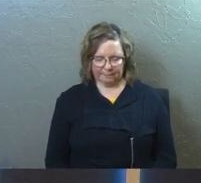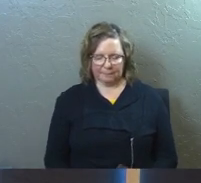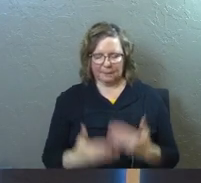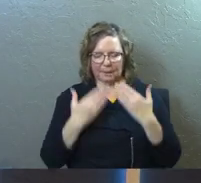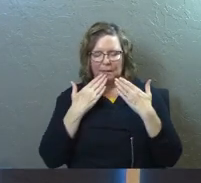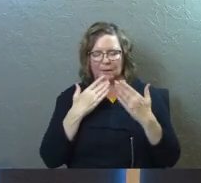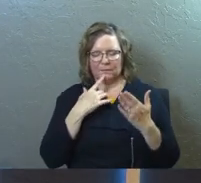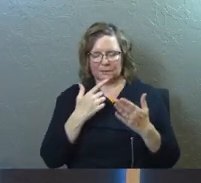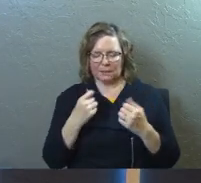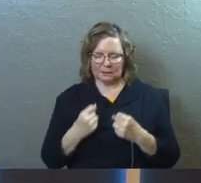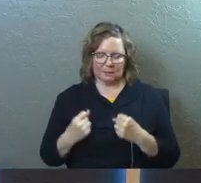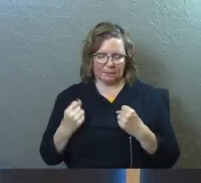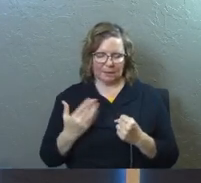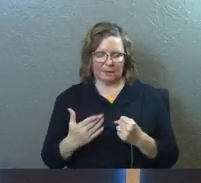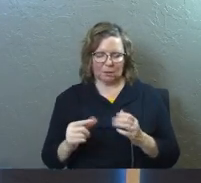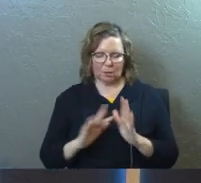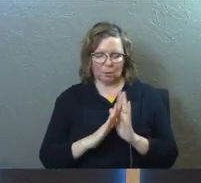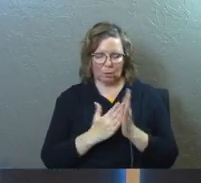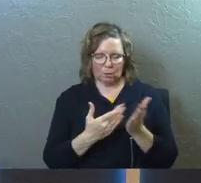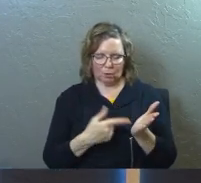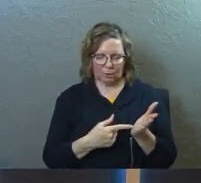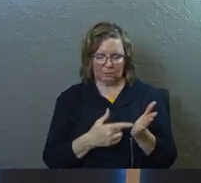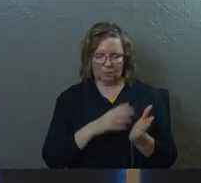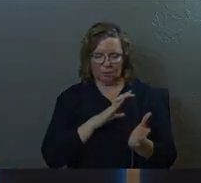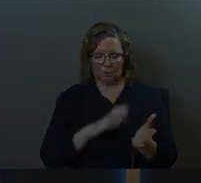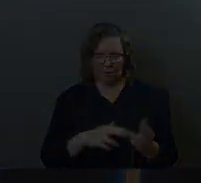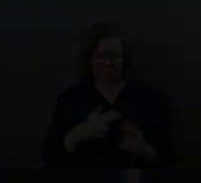Thank you for saying these powerful things in your word. In Christ's name, amen.